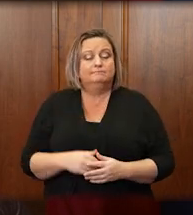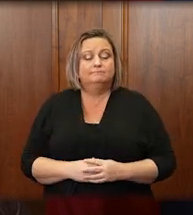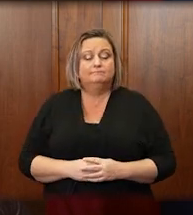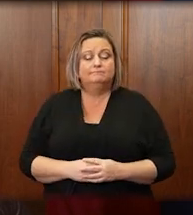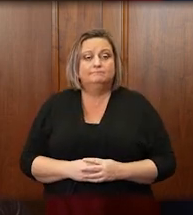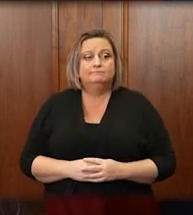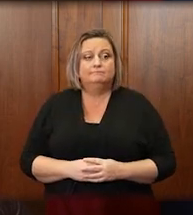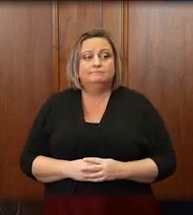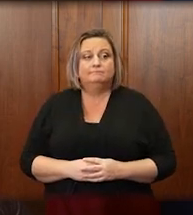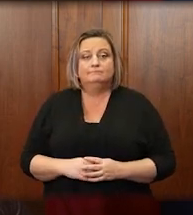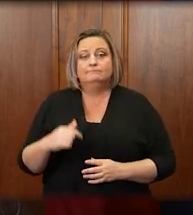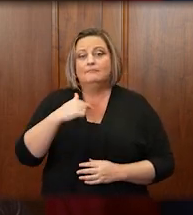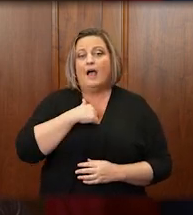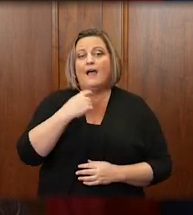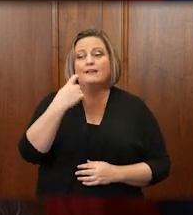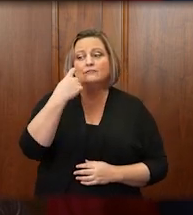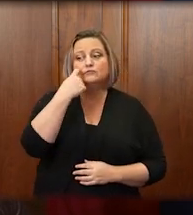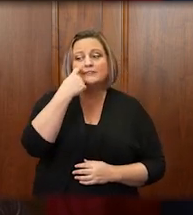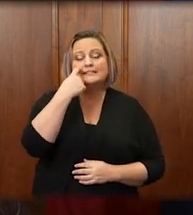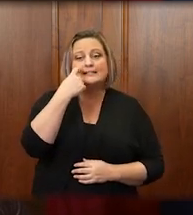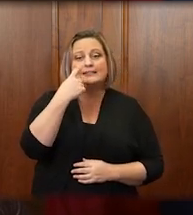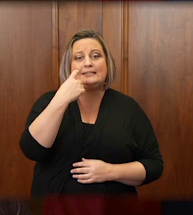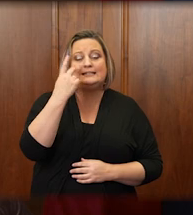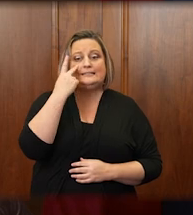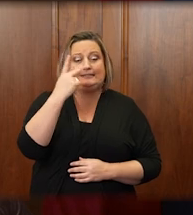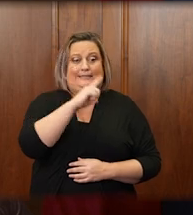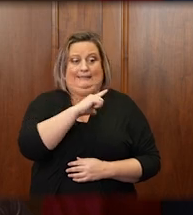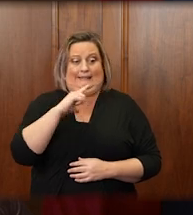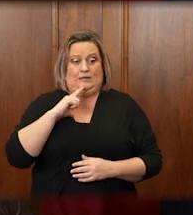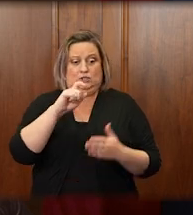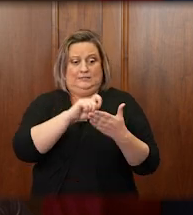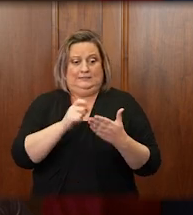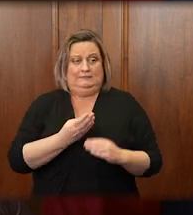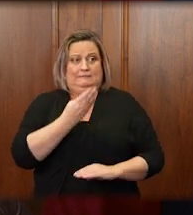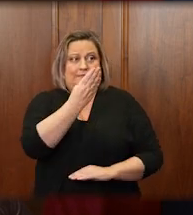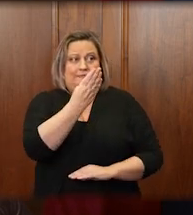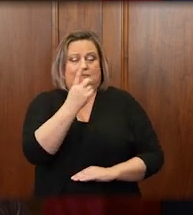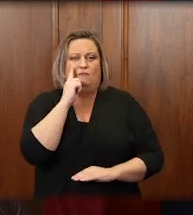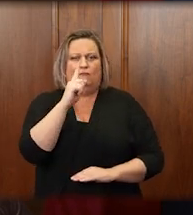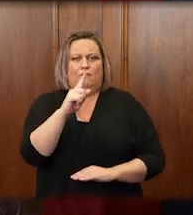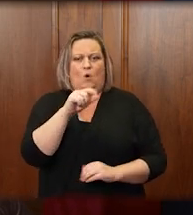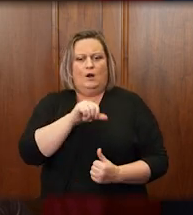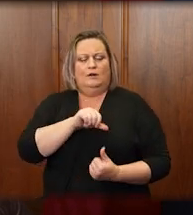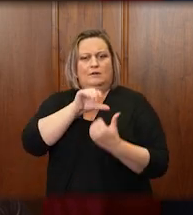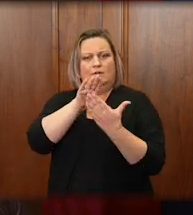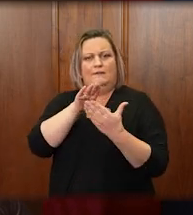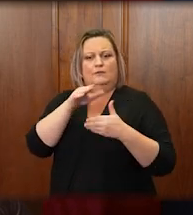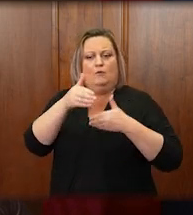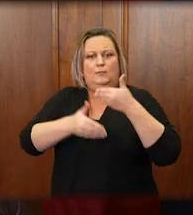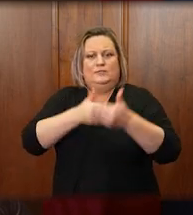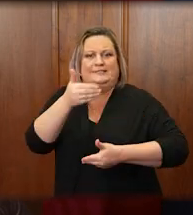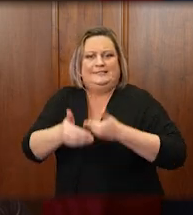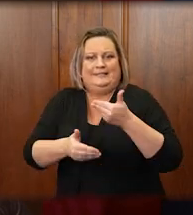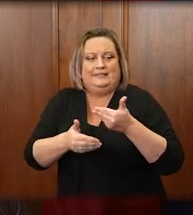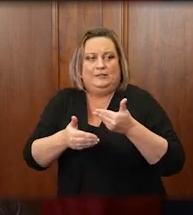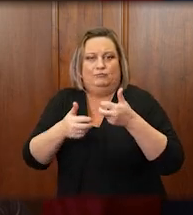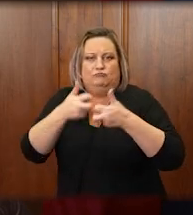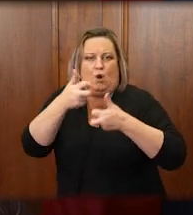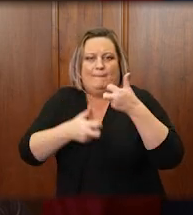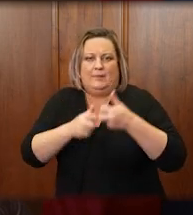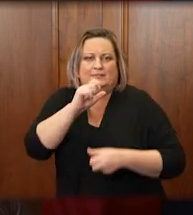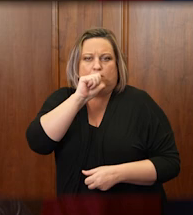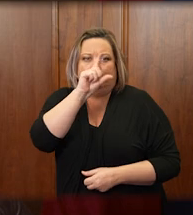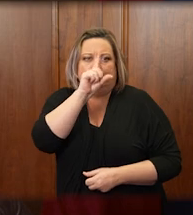I have recently seen draft legislation that seems intended to address perceived problems in court operations that don't actually